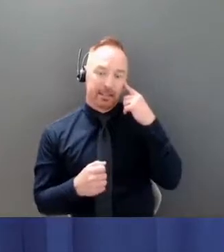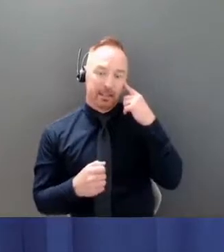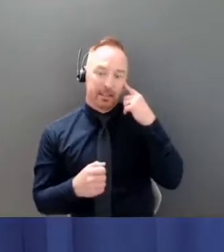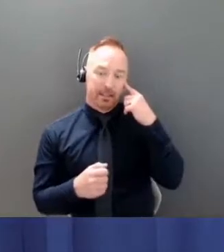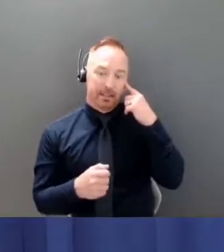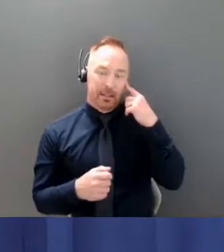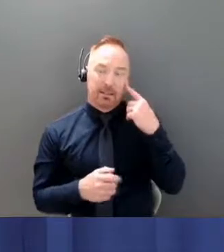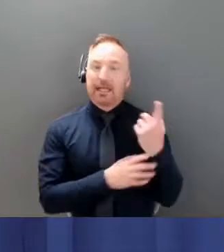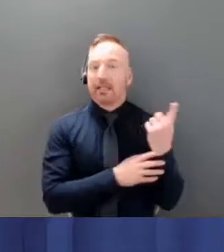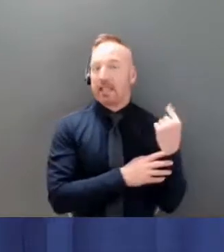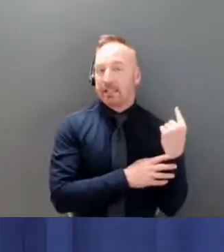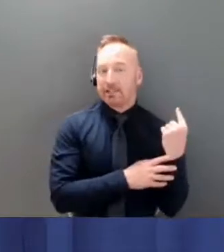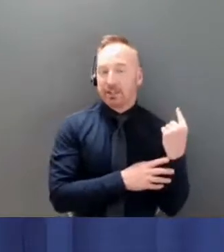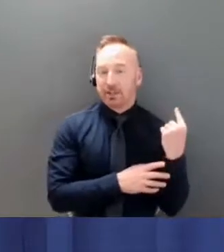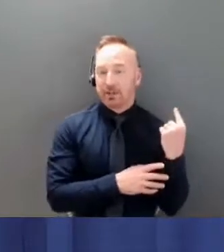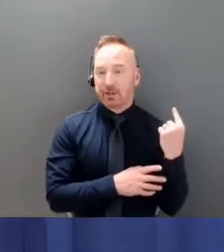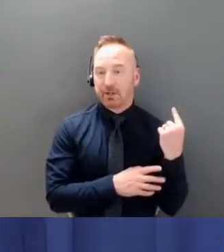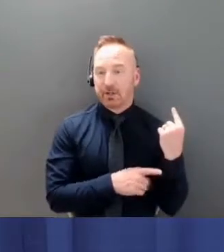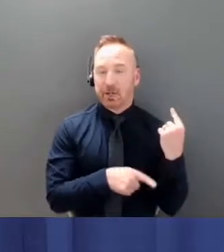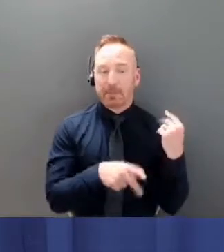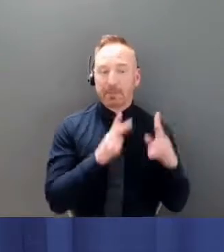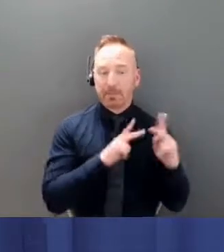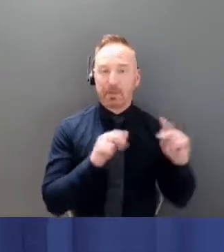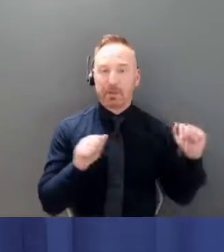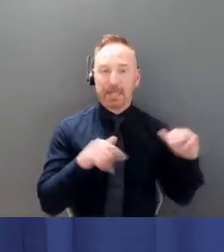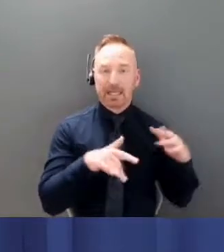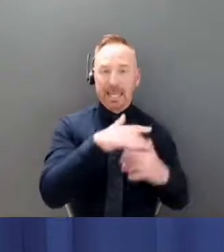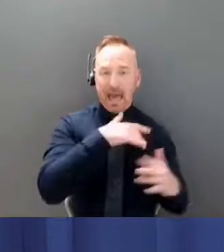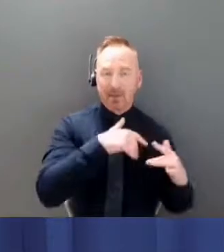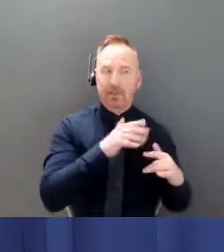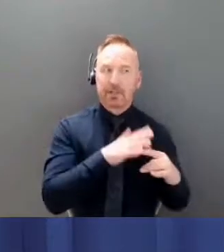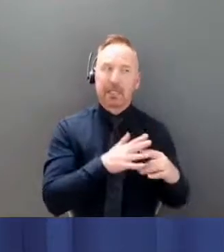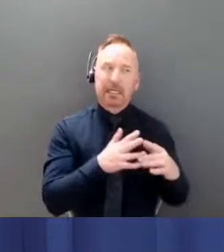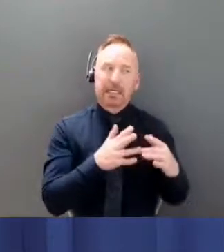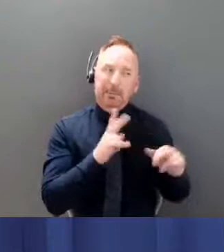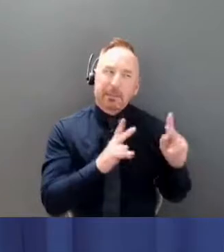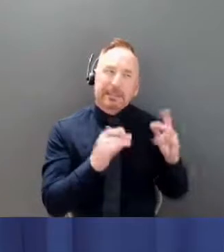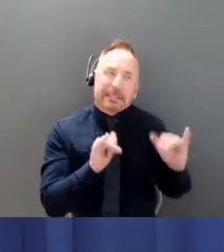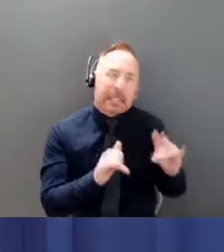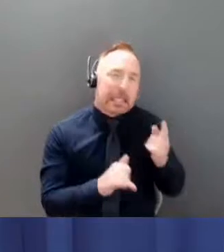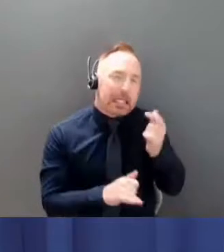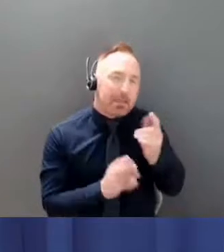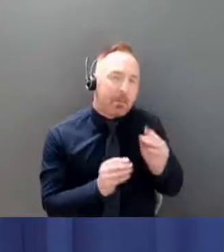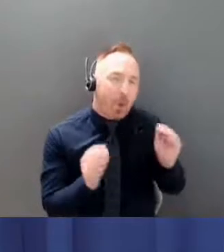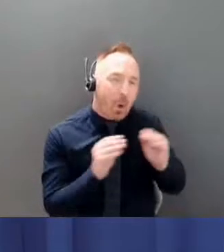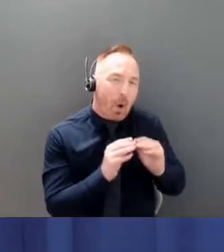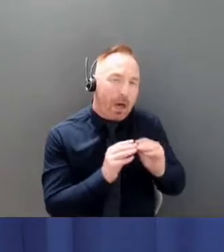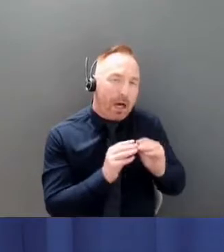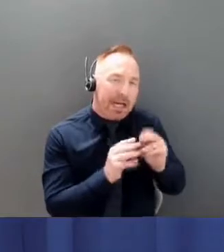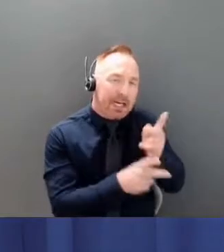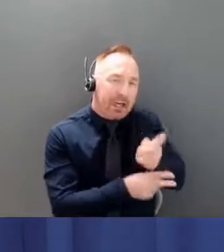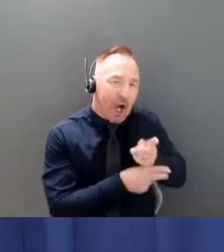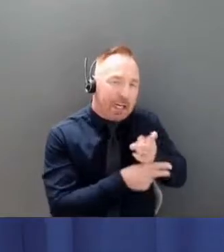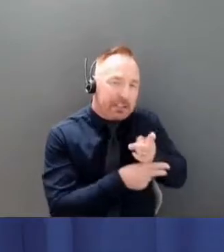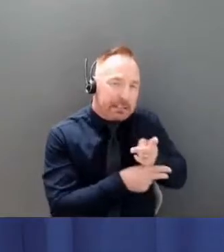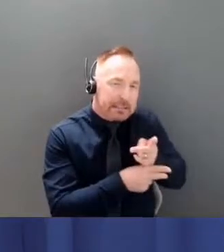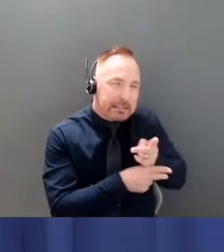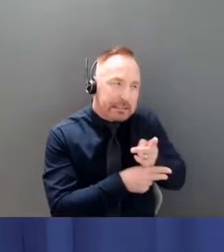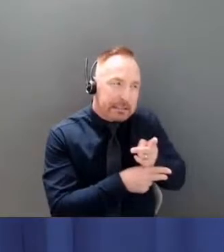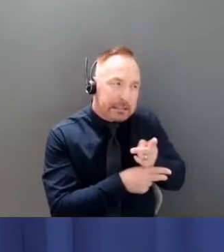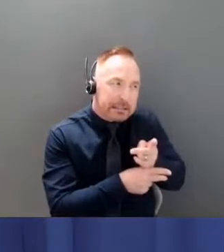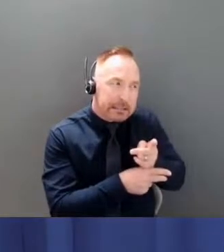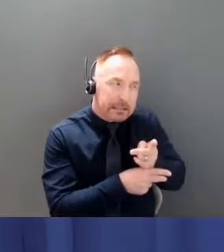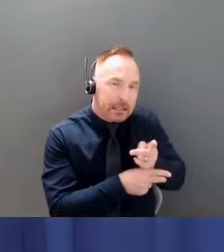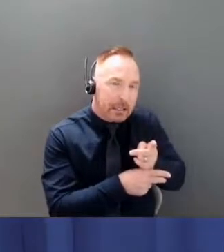ago people were still in that early phase in the cautious phase and naturally less inclined more inclined to abide by the existing